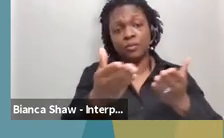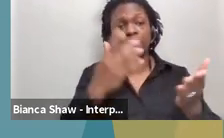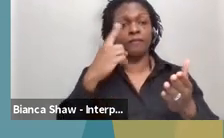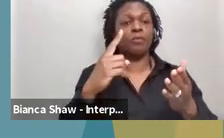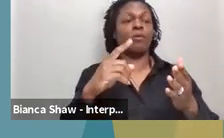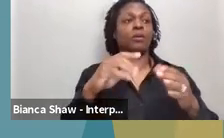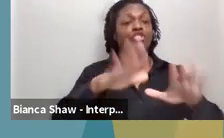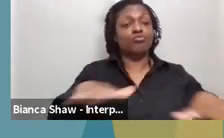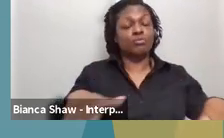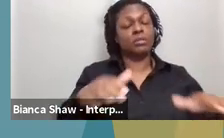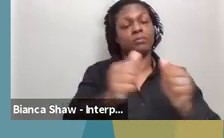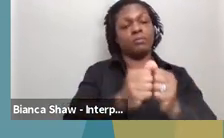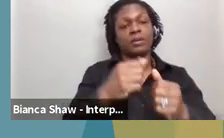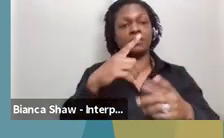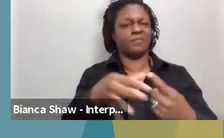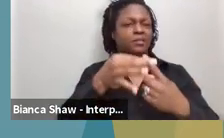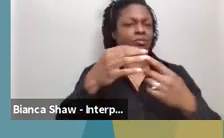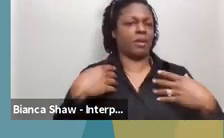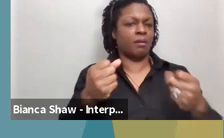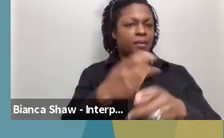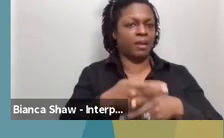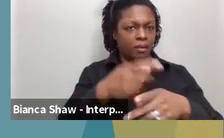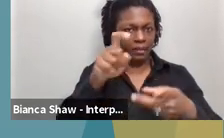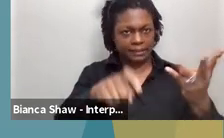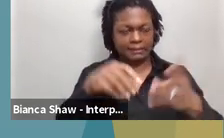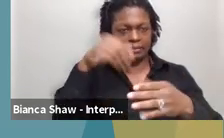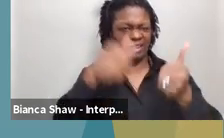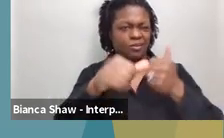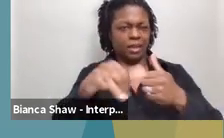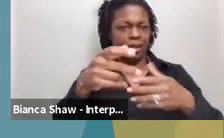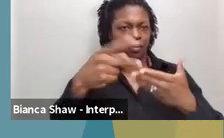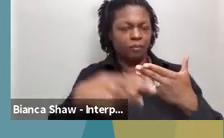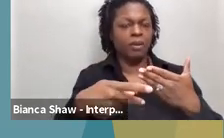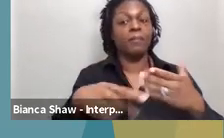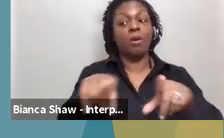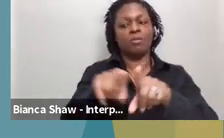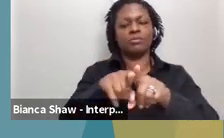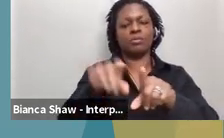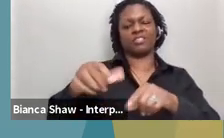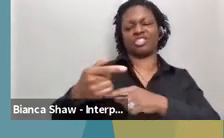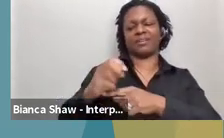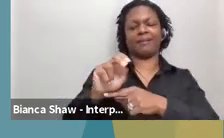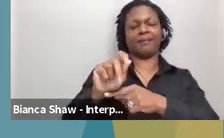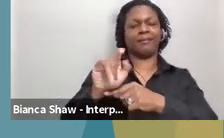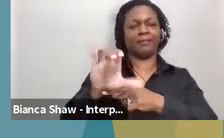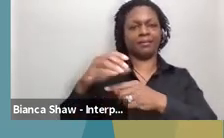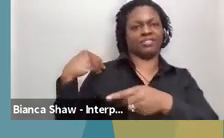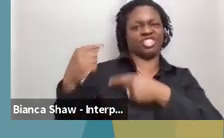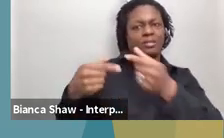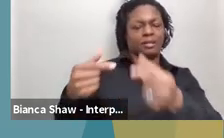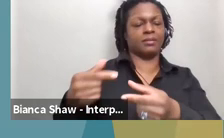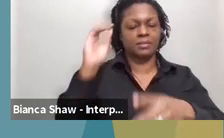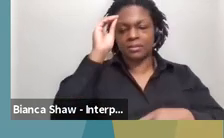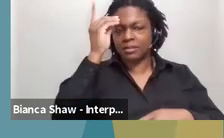needs and their families that are within that program. There's also the genetic diseases program, which are health services to